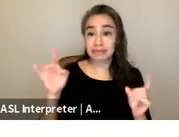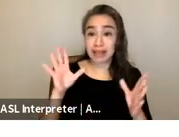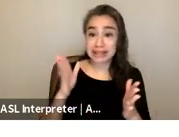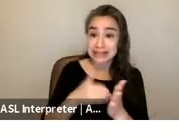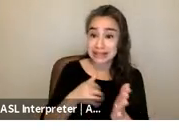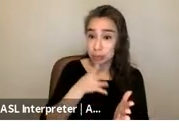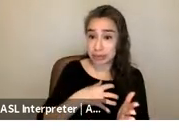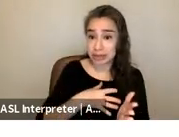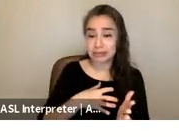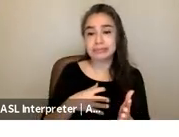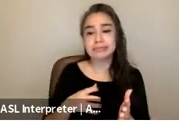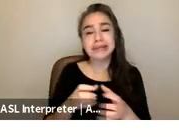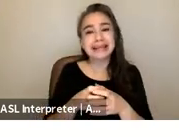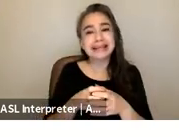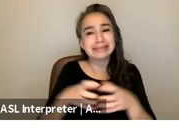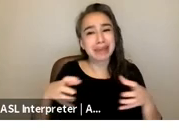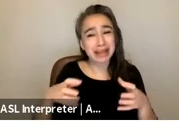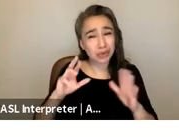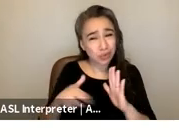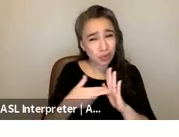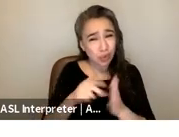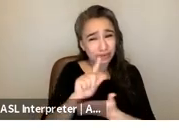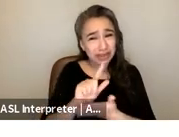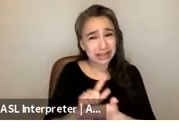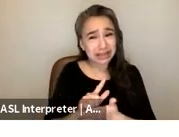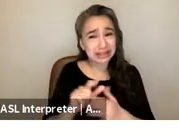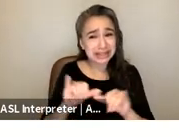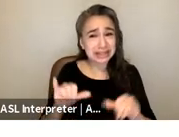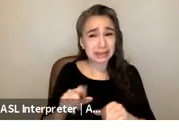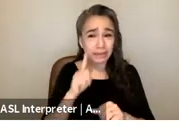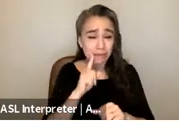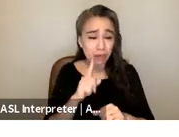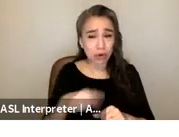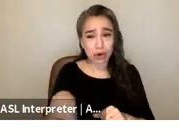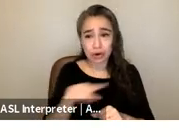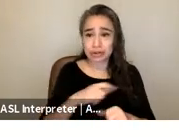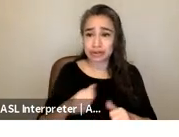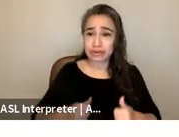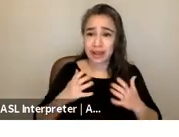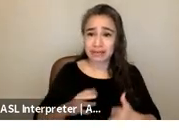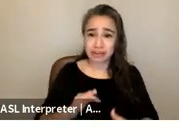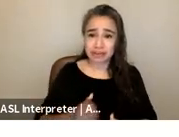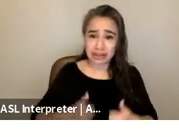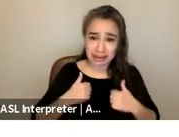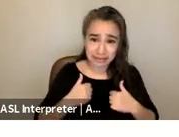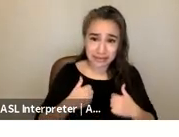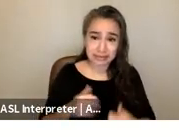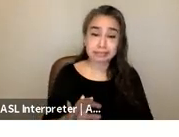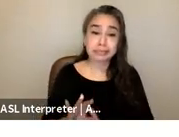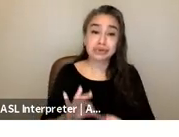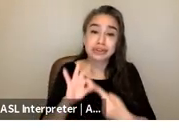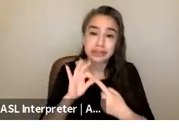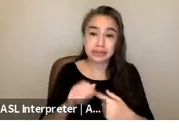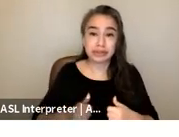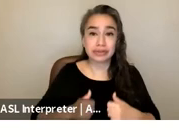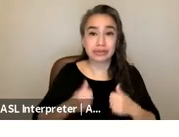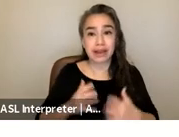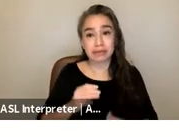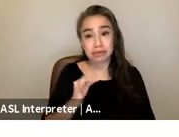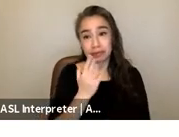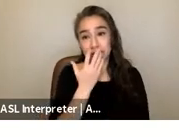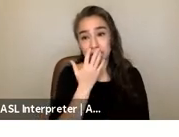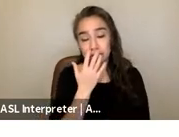role of criminal legal systems in the lives of survivors particularly again for survivors of color um between mandatory